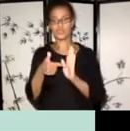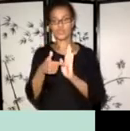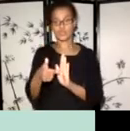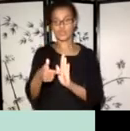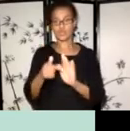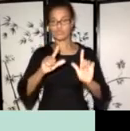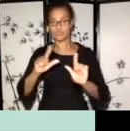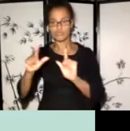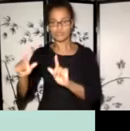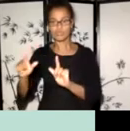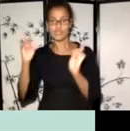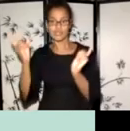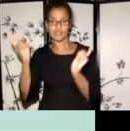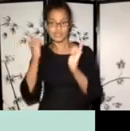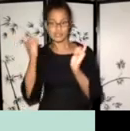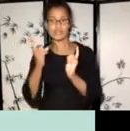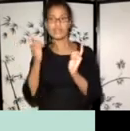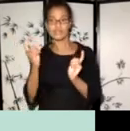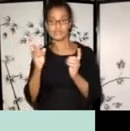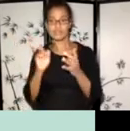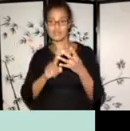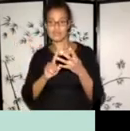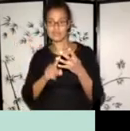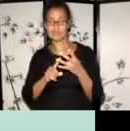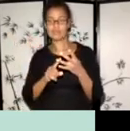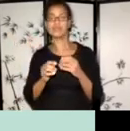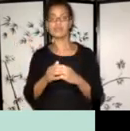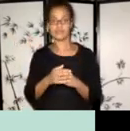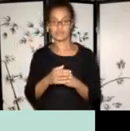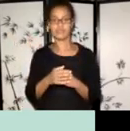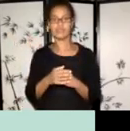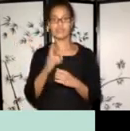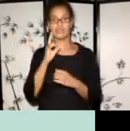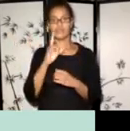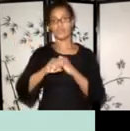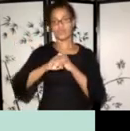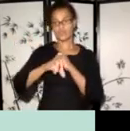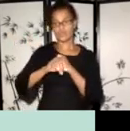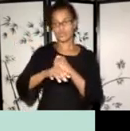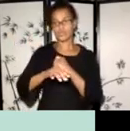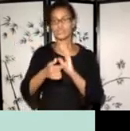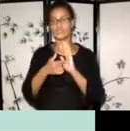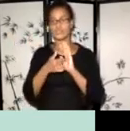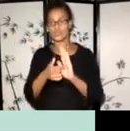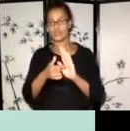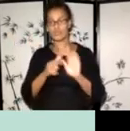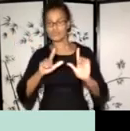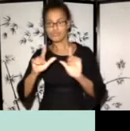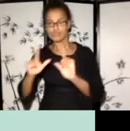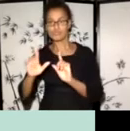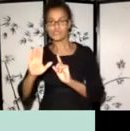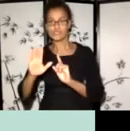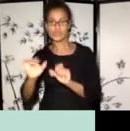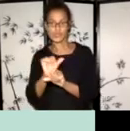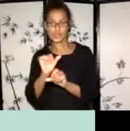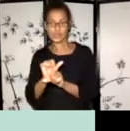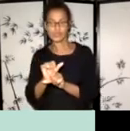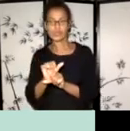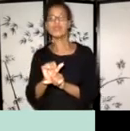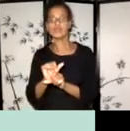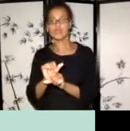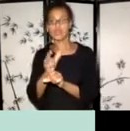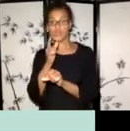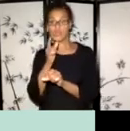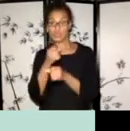and festivals. Um, so this is the presentation, promotion, distribution of art made by Indigenous artists specifically.